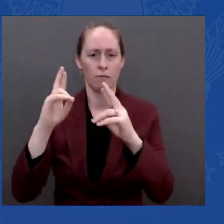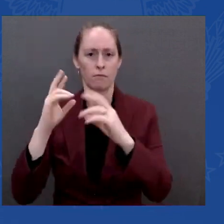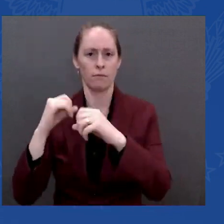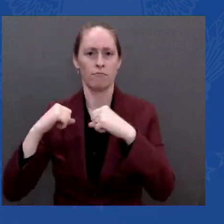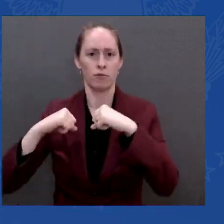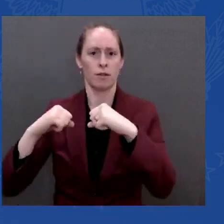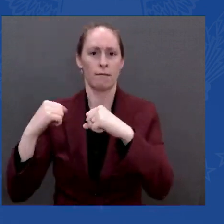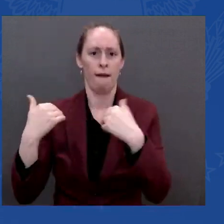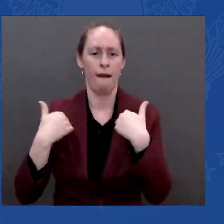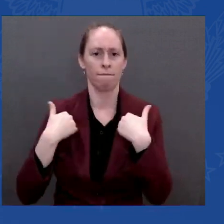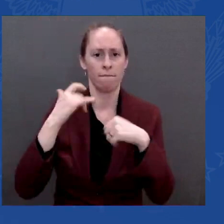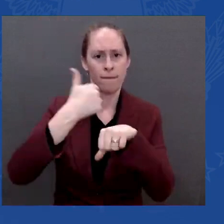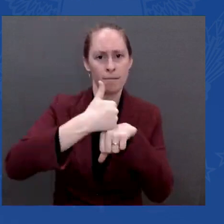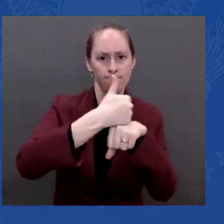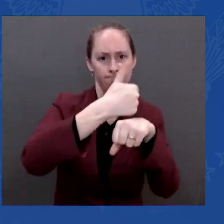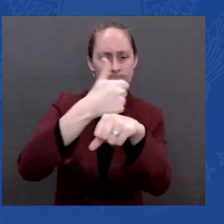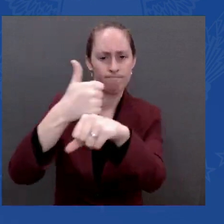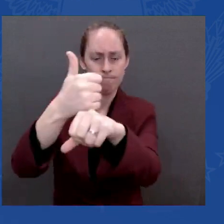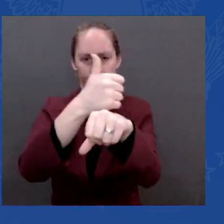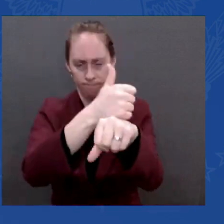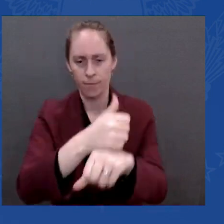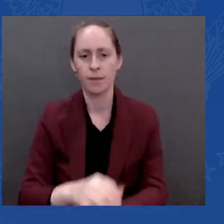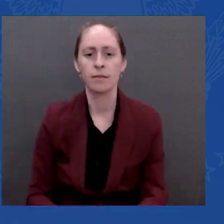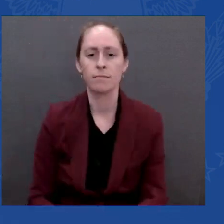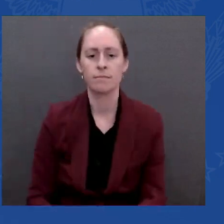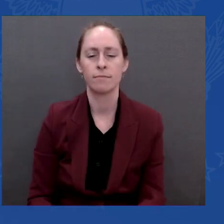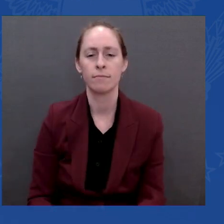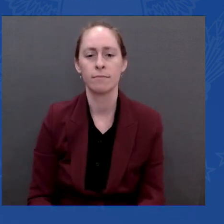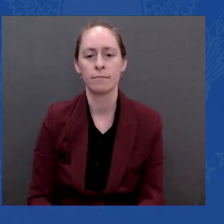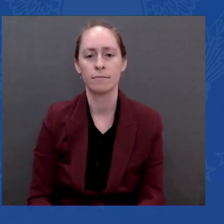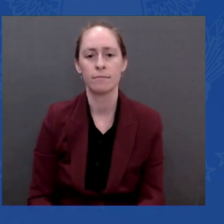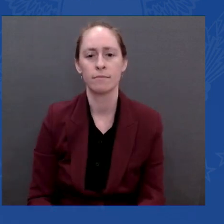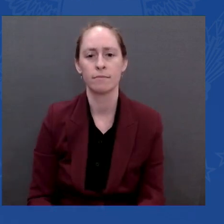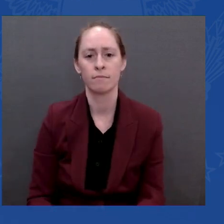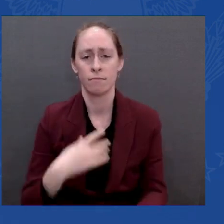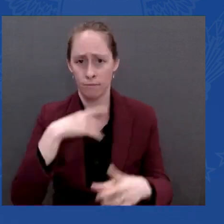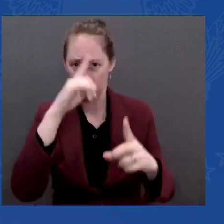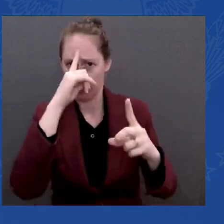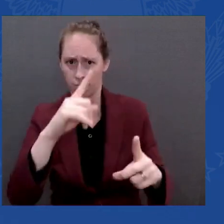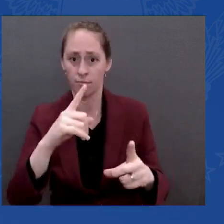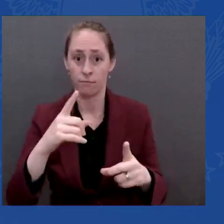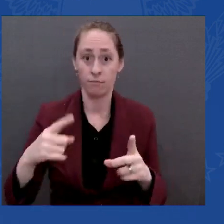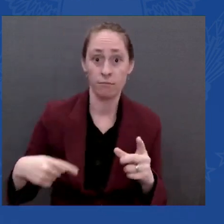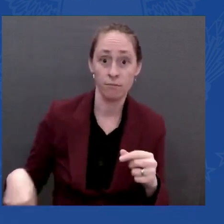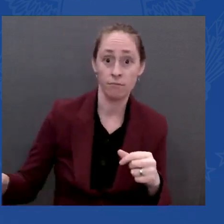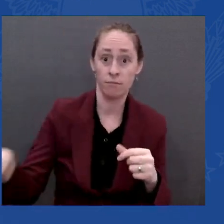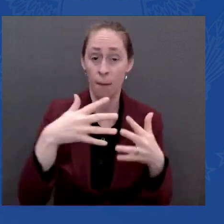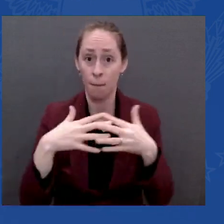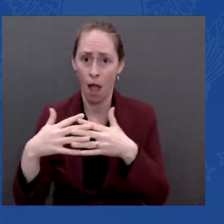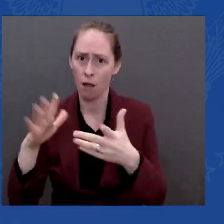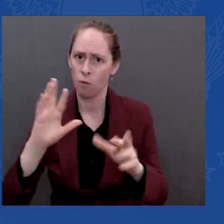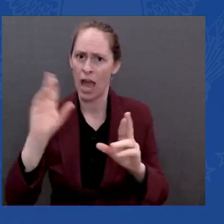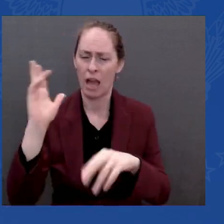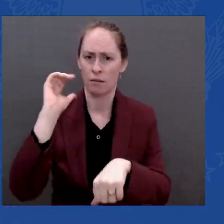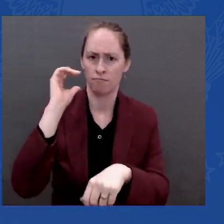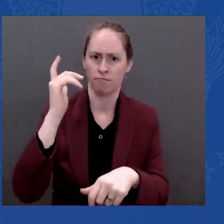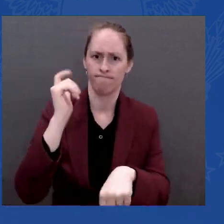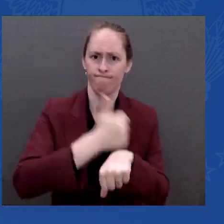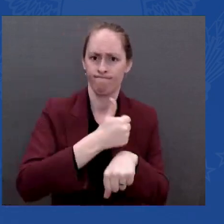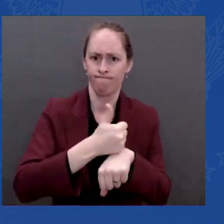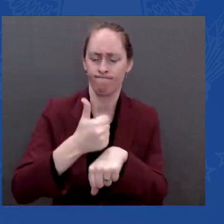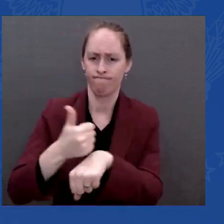And the good news is NATO is more united and more determined than ever. There is no doubt,